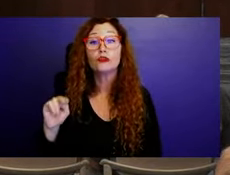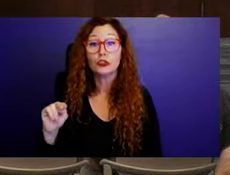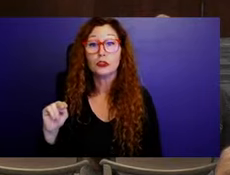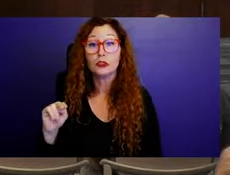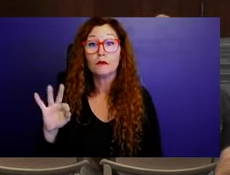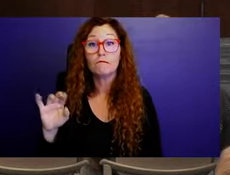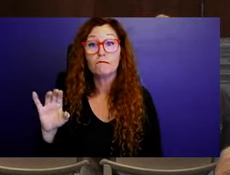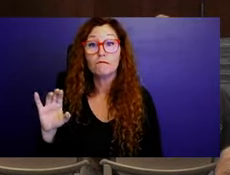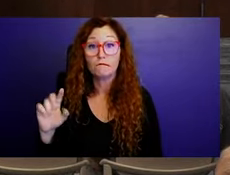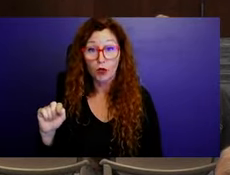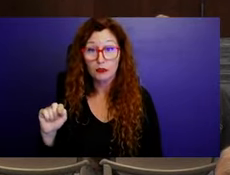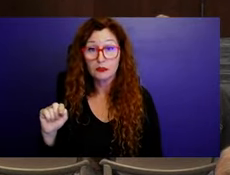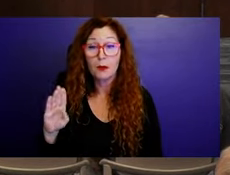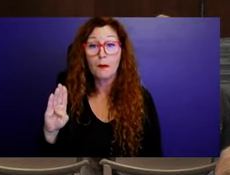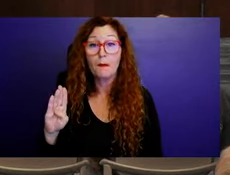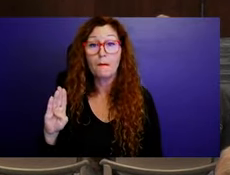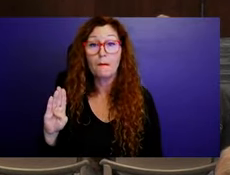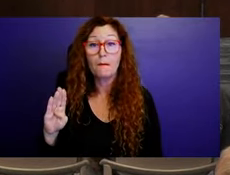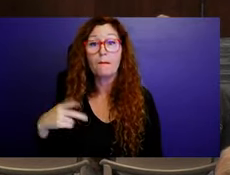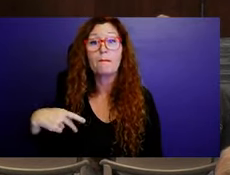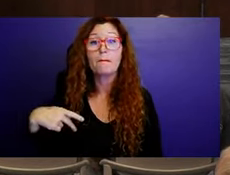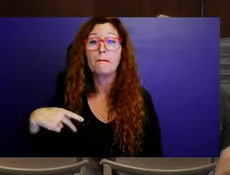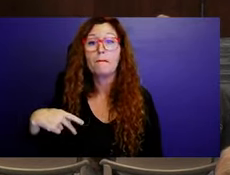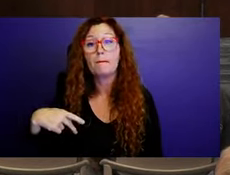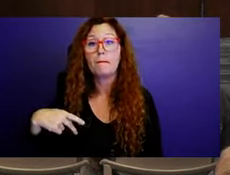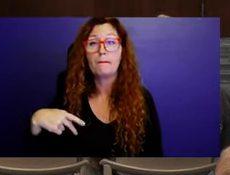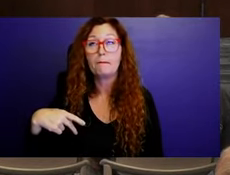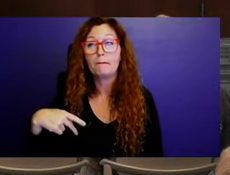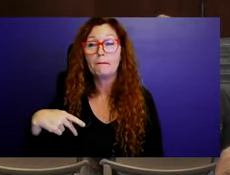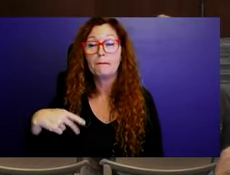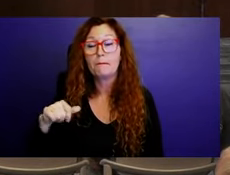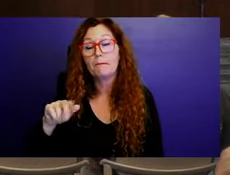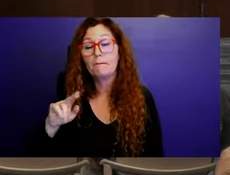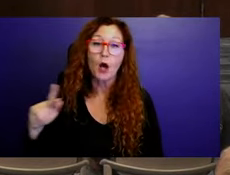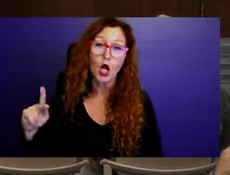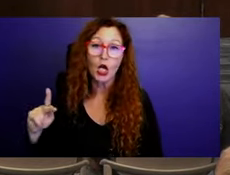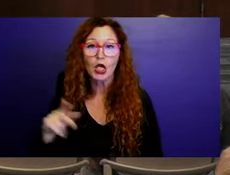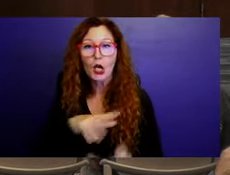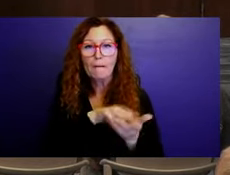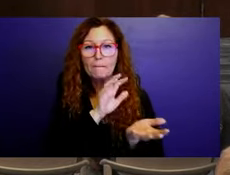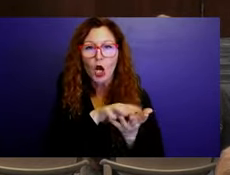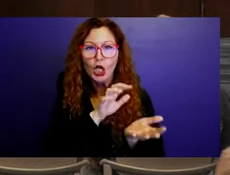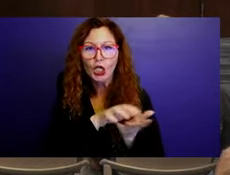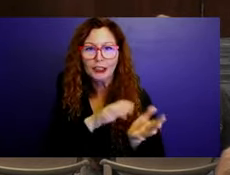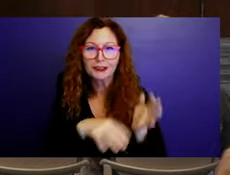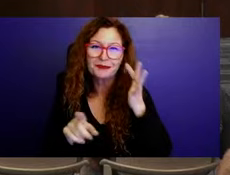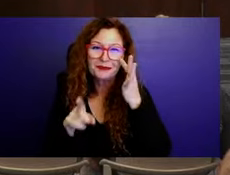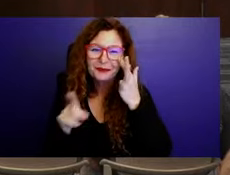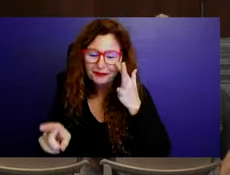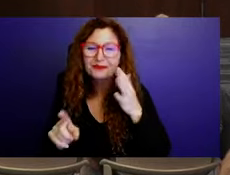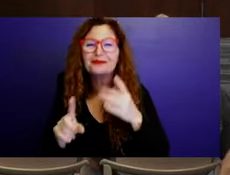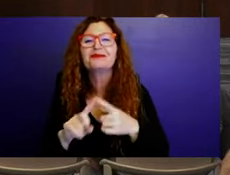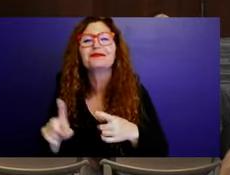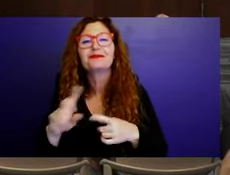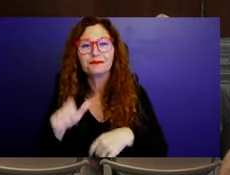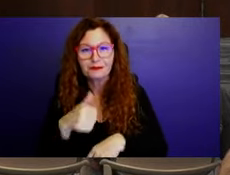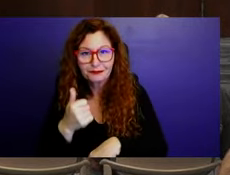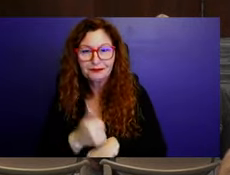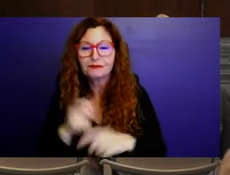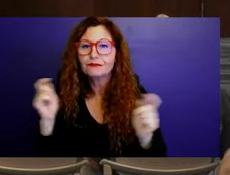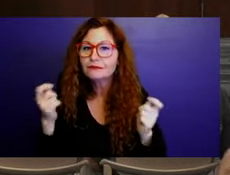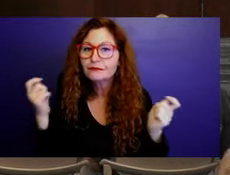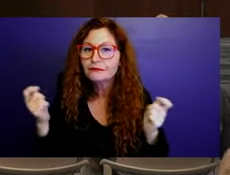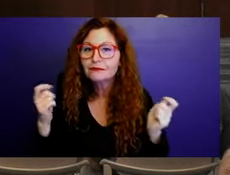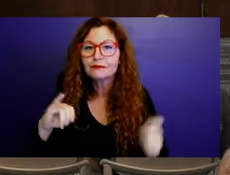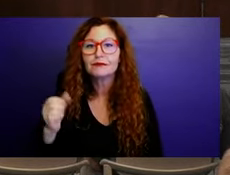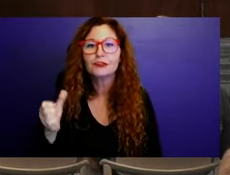on the beach is being hosted by the Recreation and Parks Department on Saturday, January 20th from 9 a.m. to 12 p.m. at